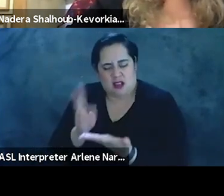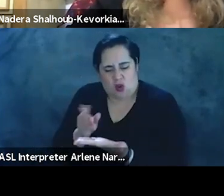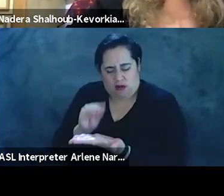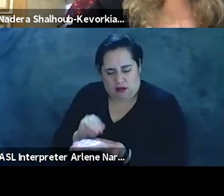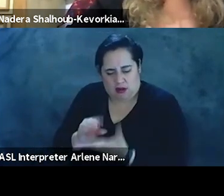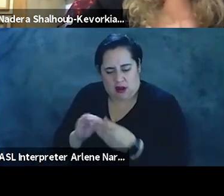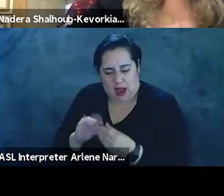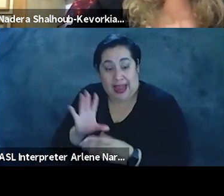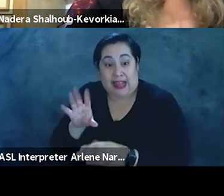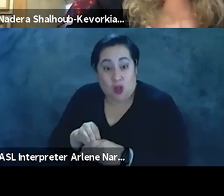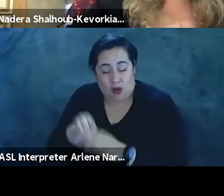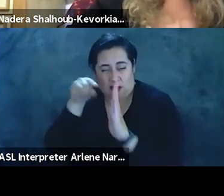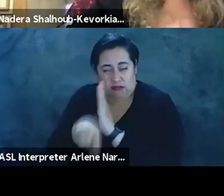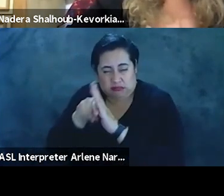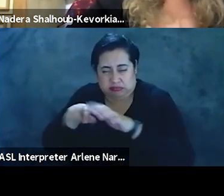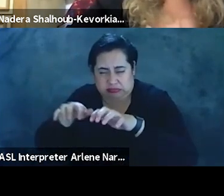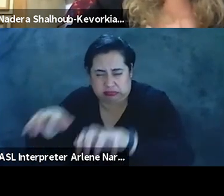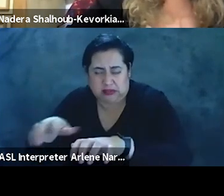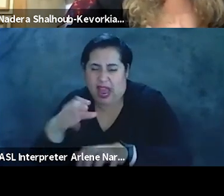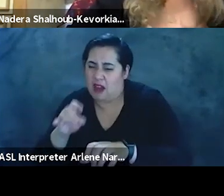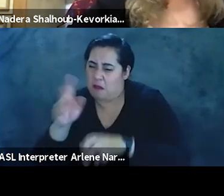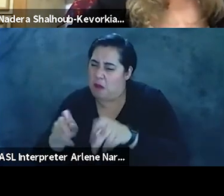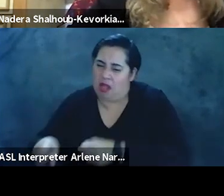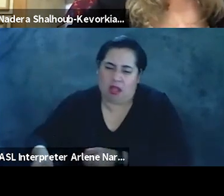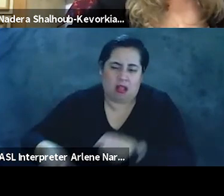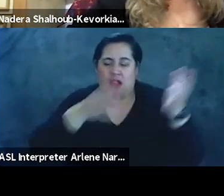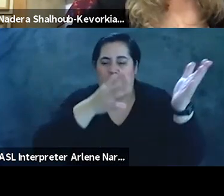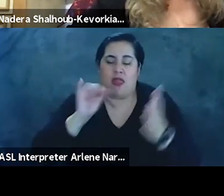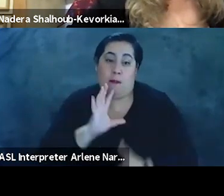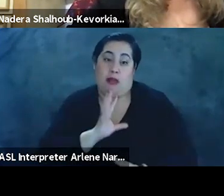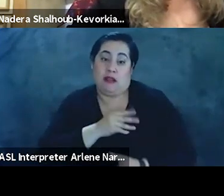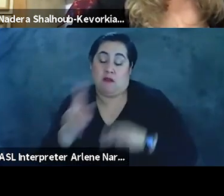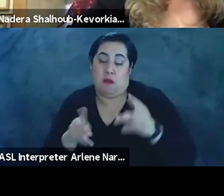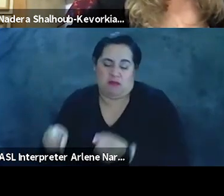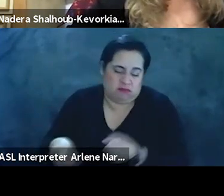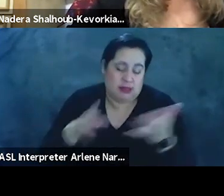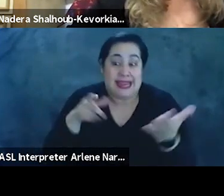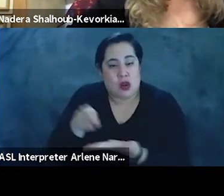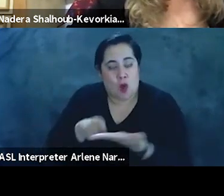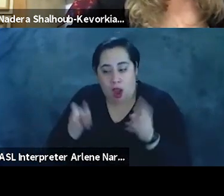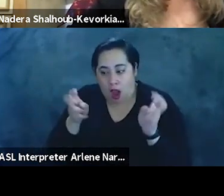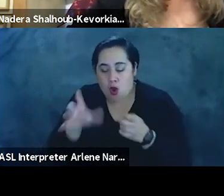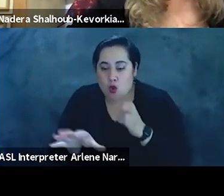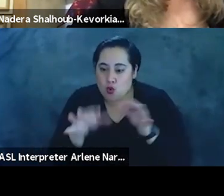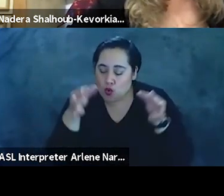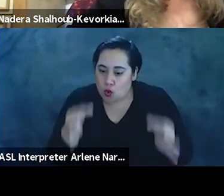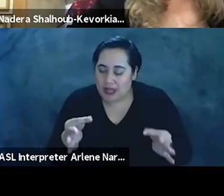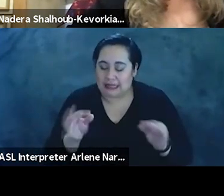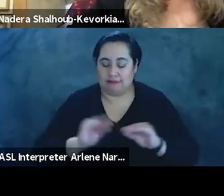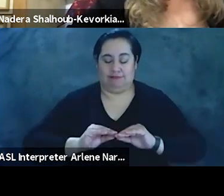that included a massacre and the expulsion of its population, of its Palestinian population, he writes, quote, the choice is stark,